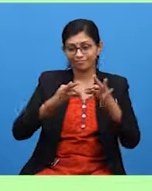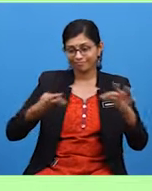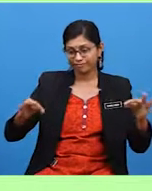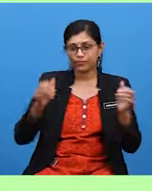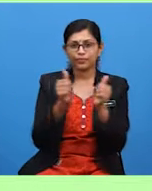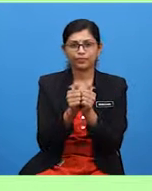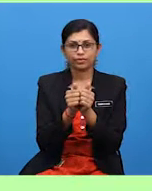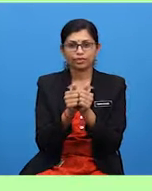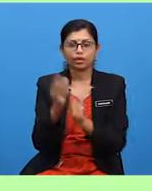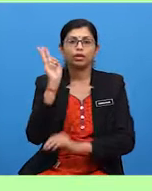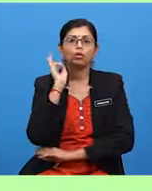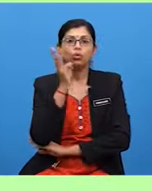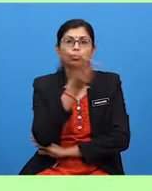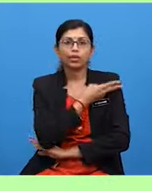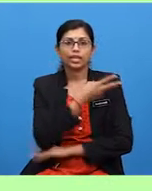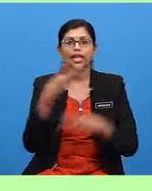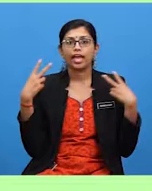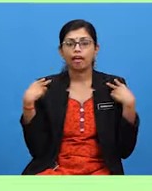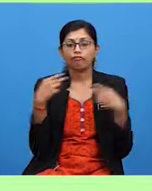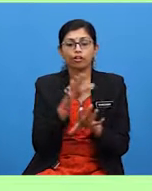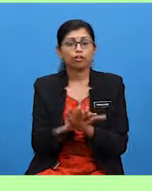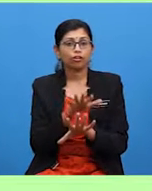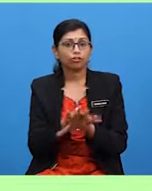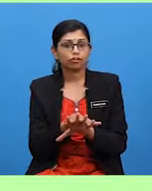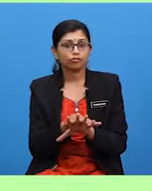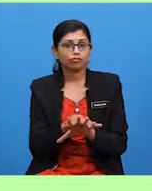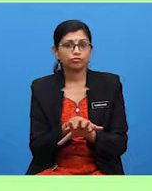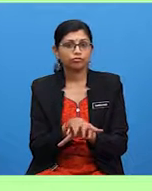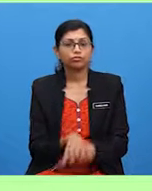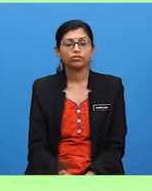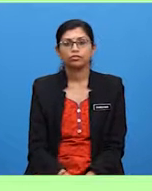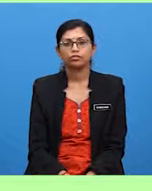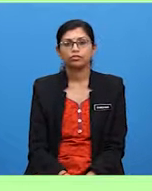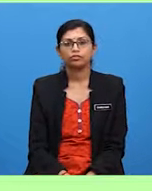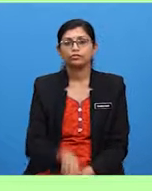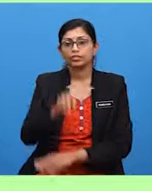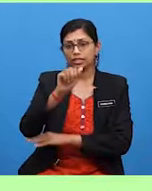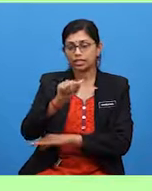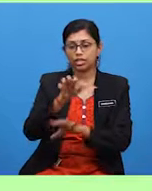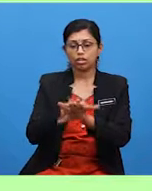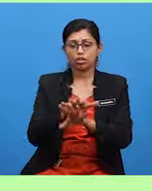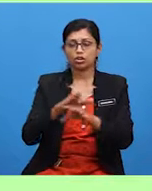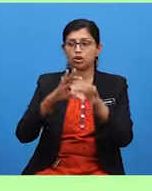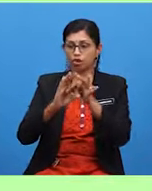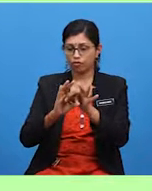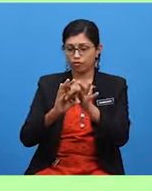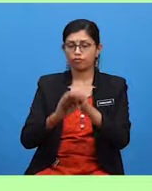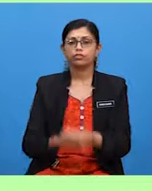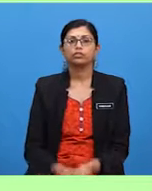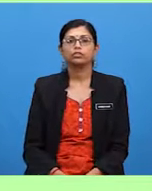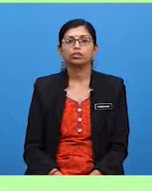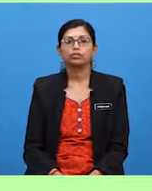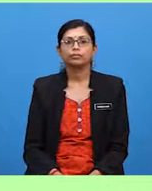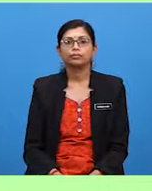we have a lot of or we have lots of. For example,